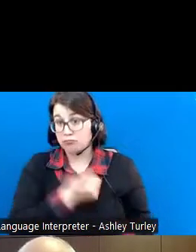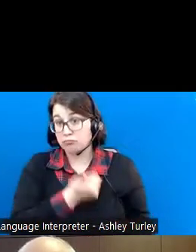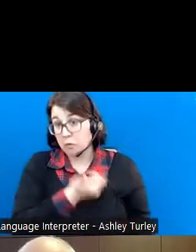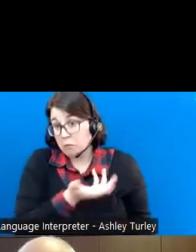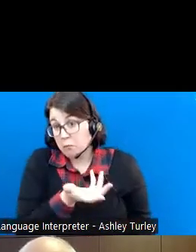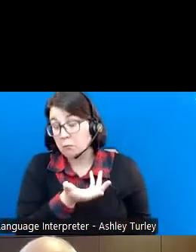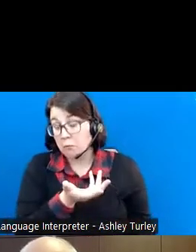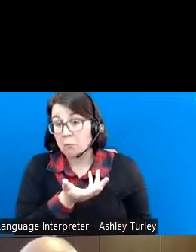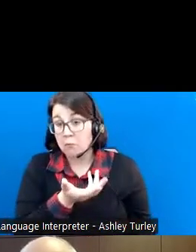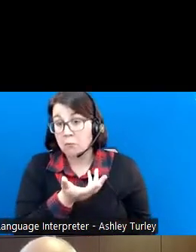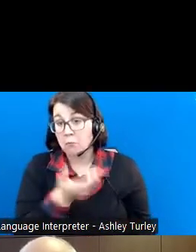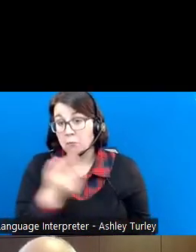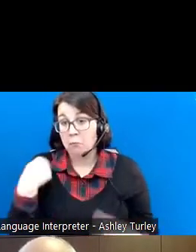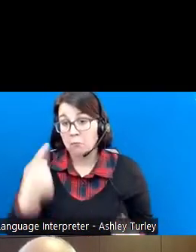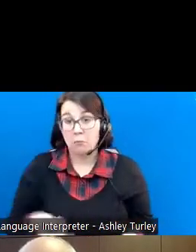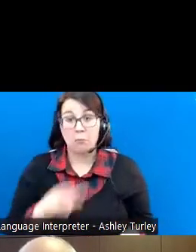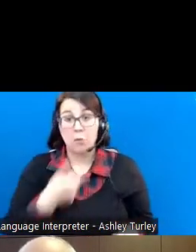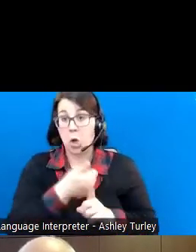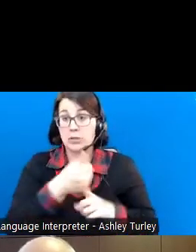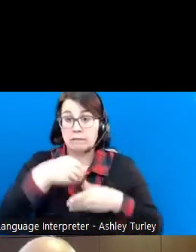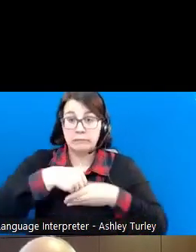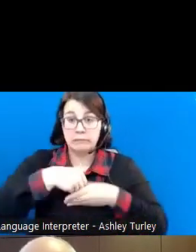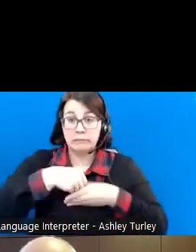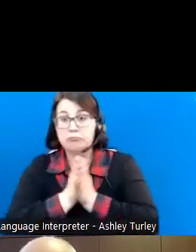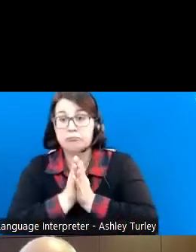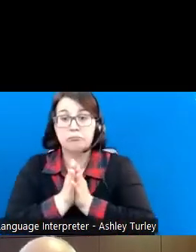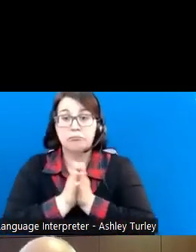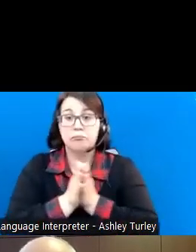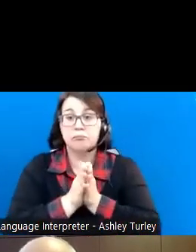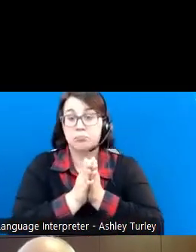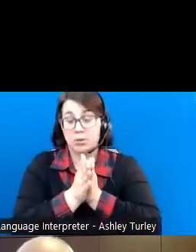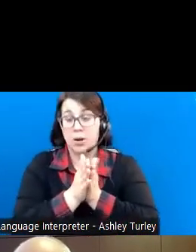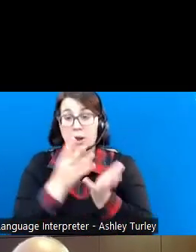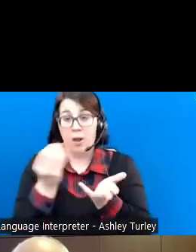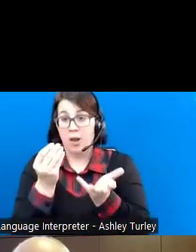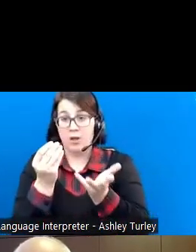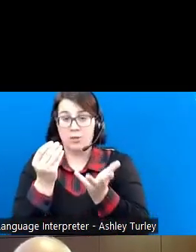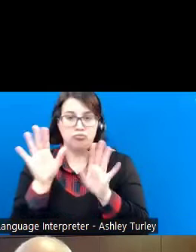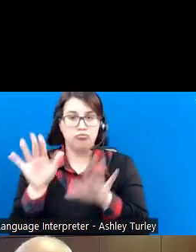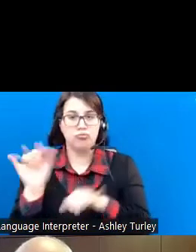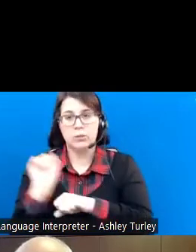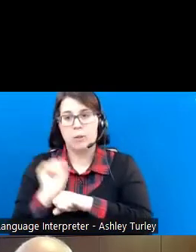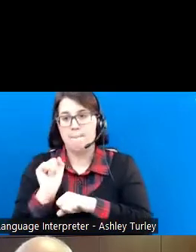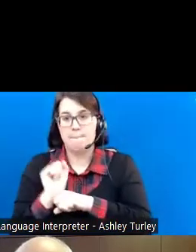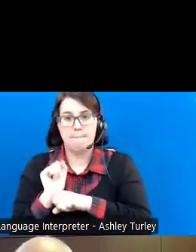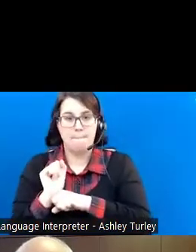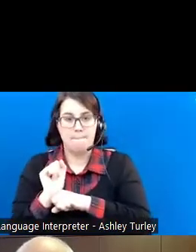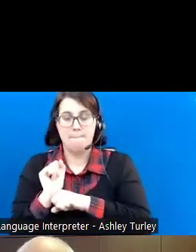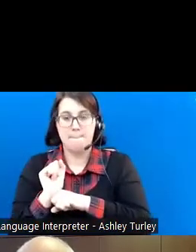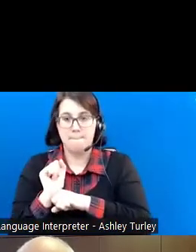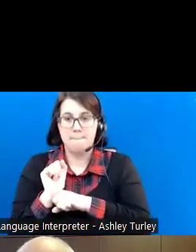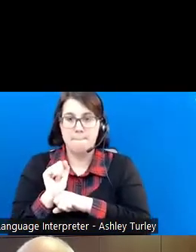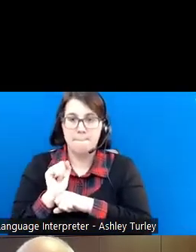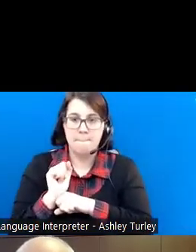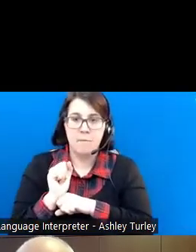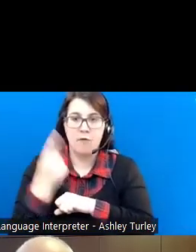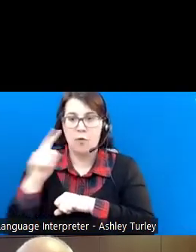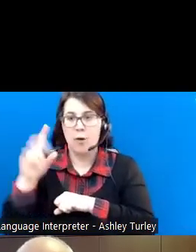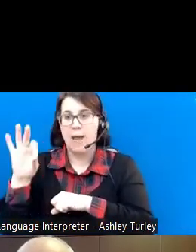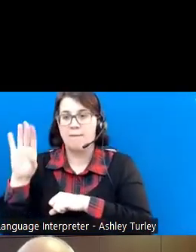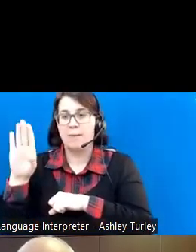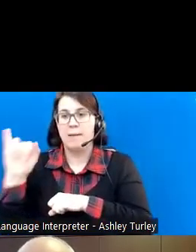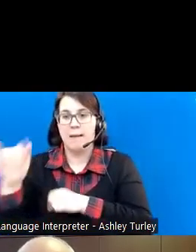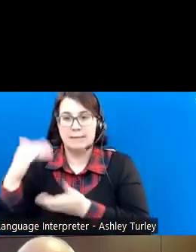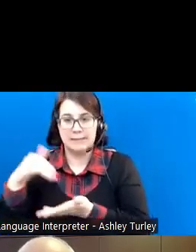she's a very driven person and does a great job for the FBI Center